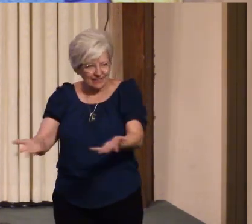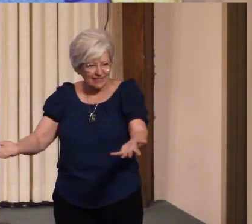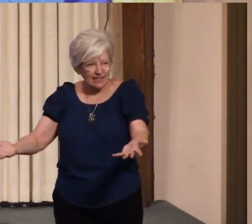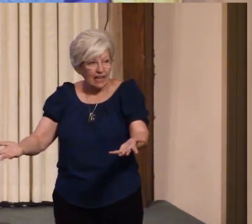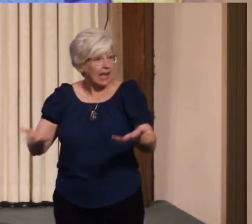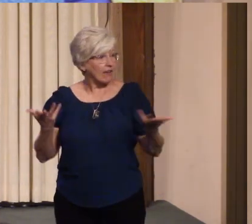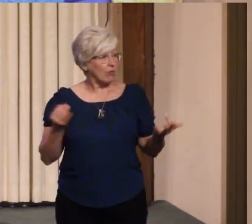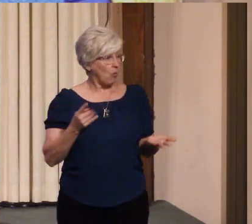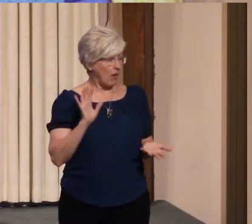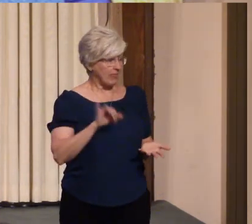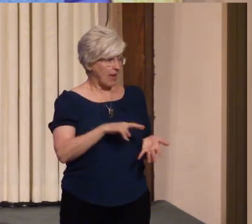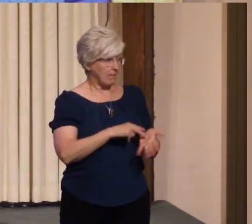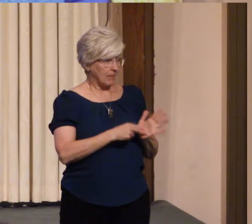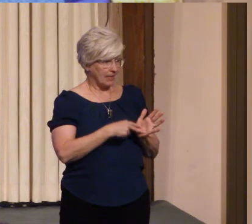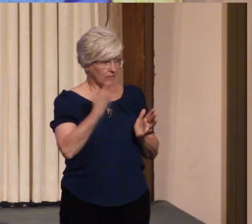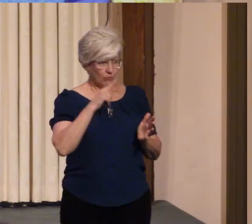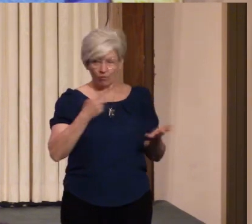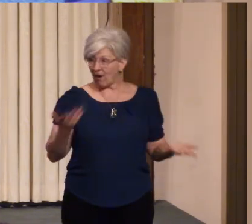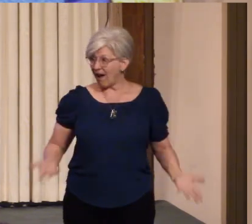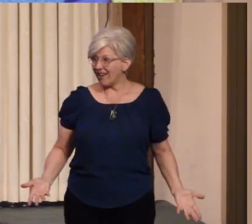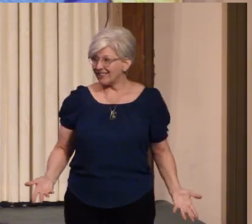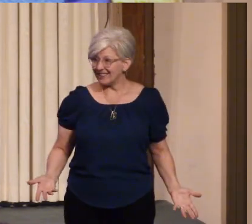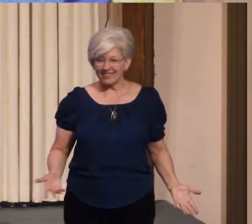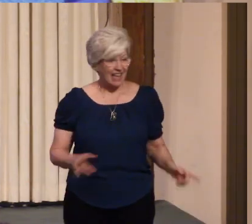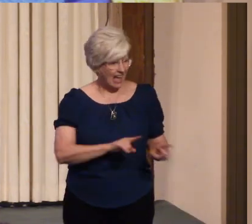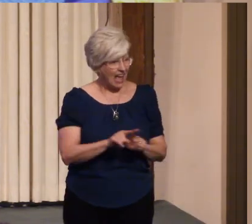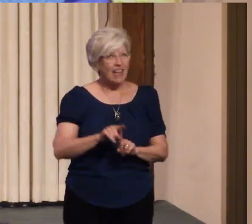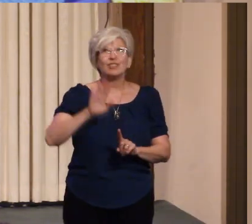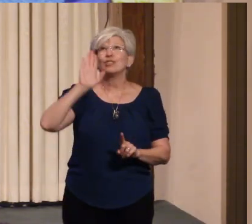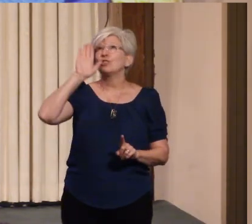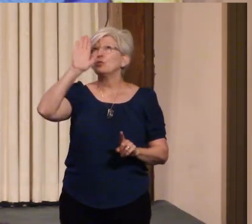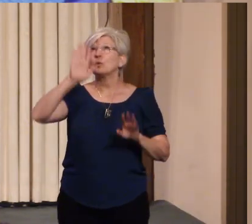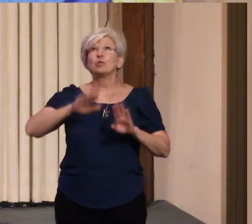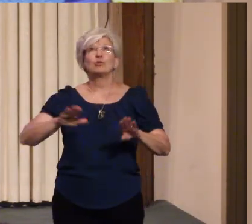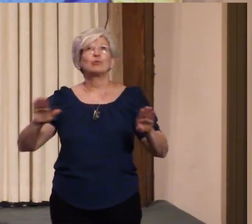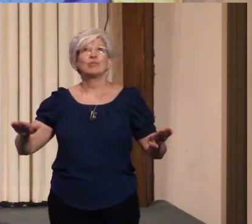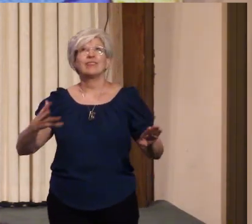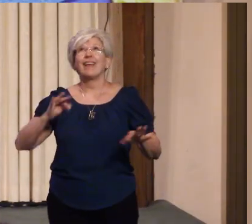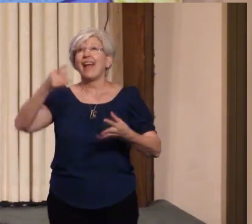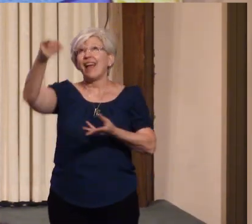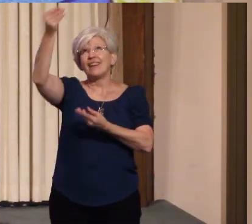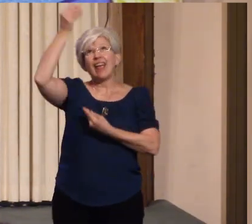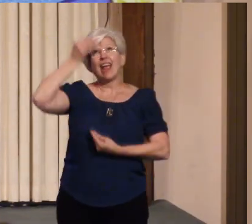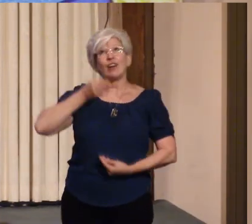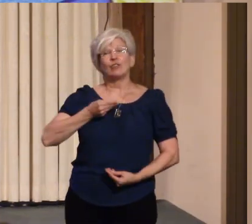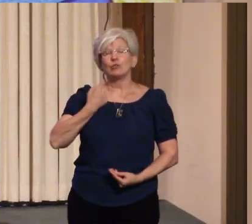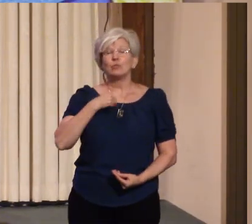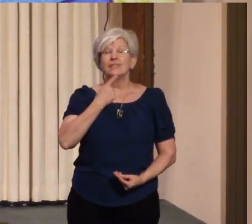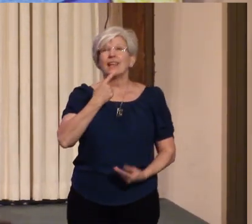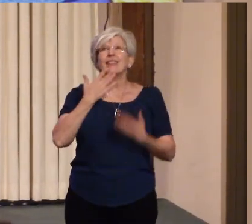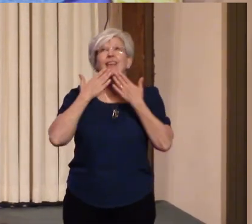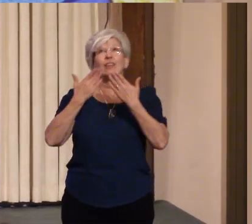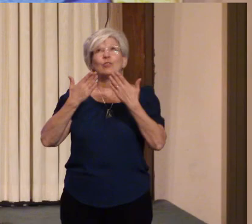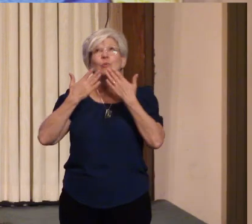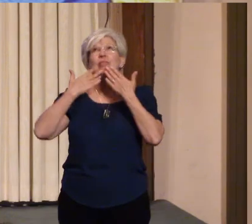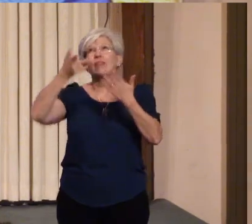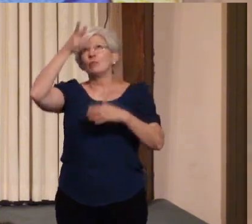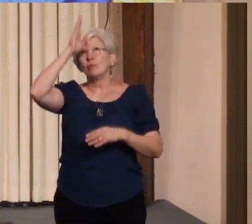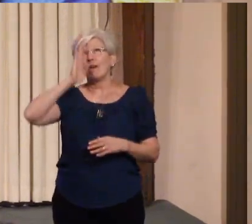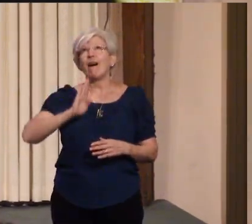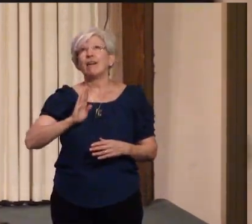to us as your children and your heirs we say thank you thank you God so it is